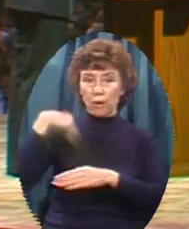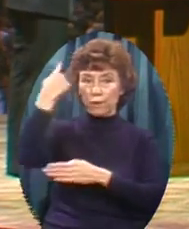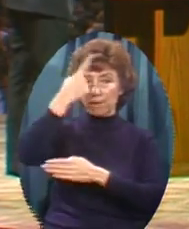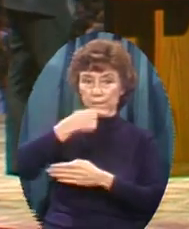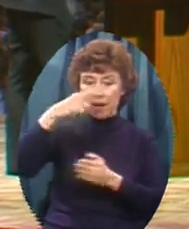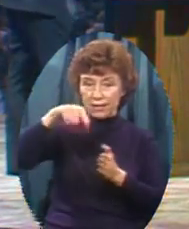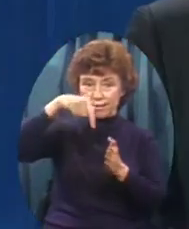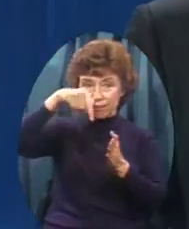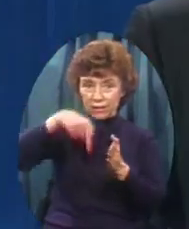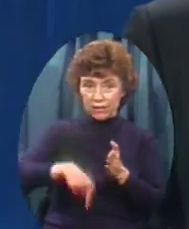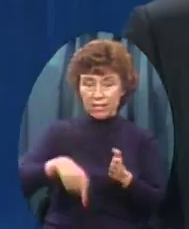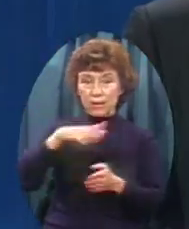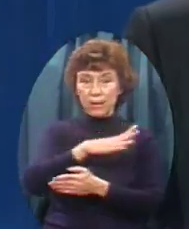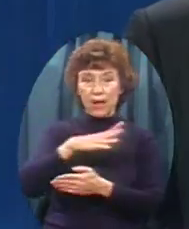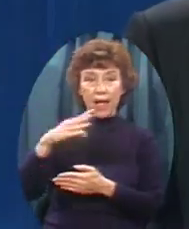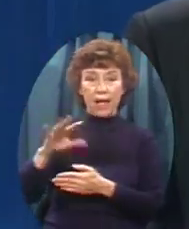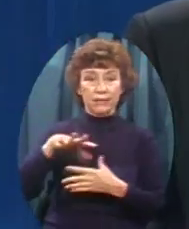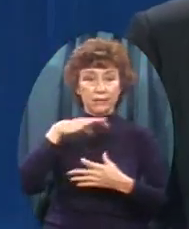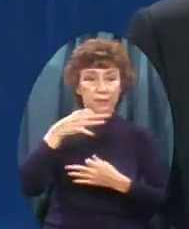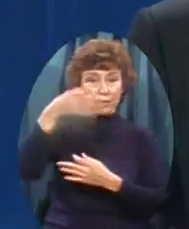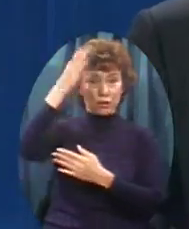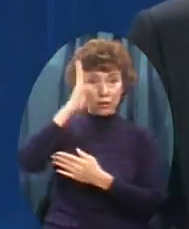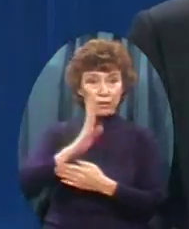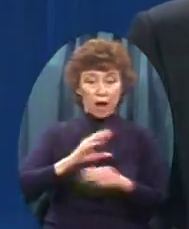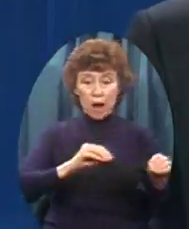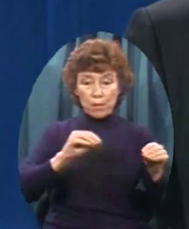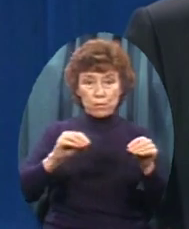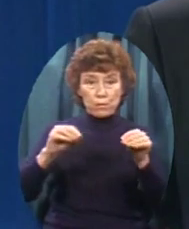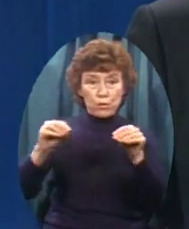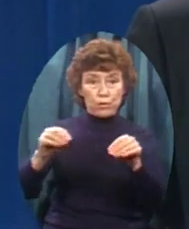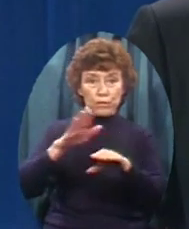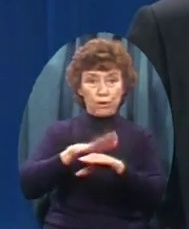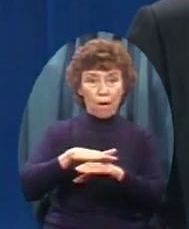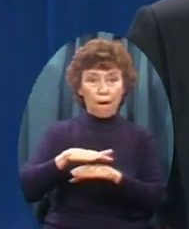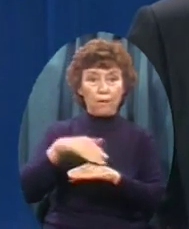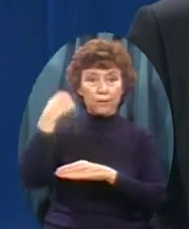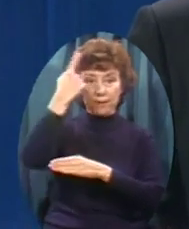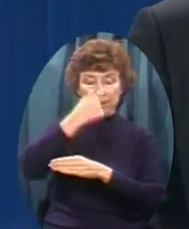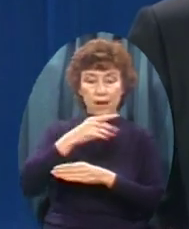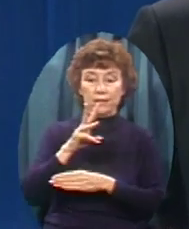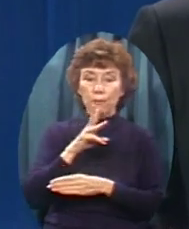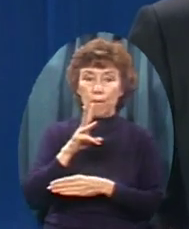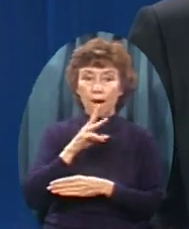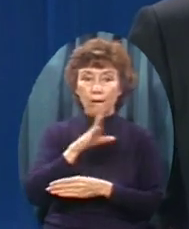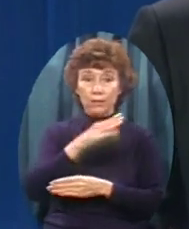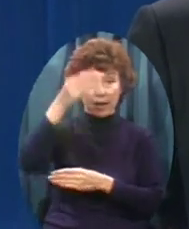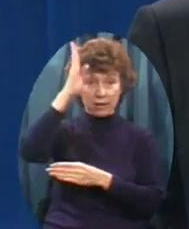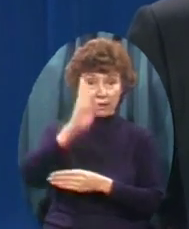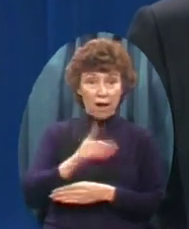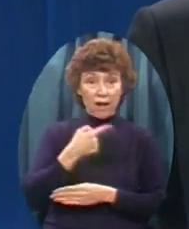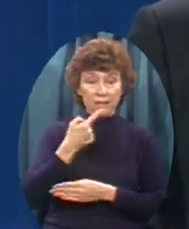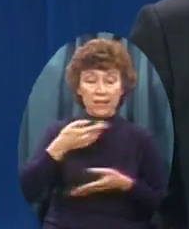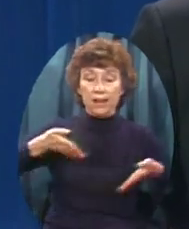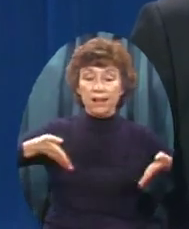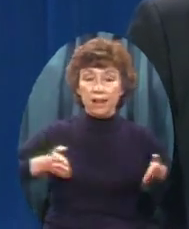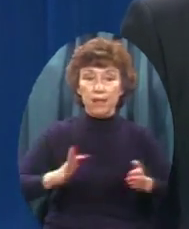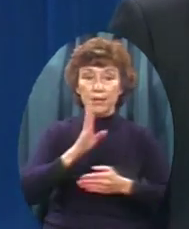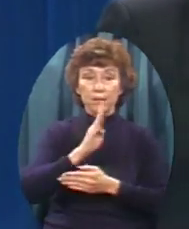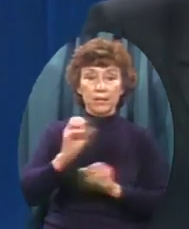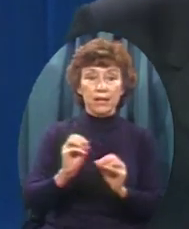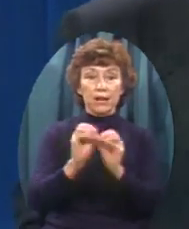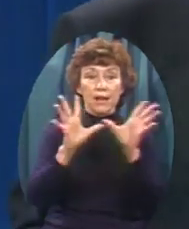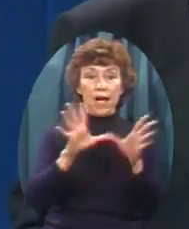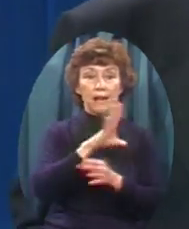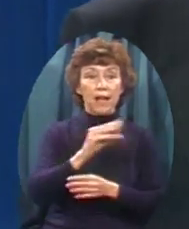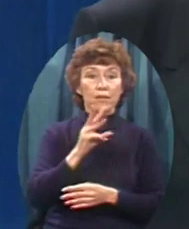Of the deep And the spirit Of God Moved upon The face of the waters And God said Let there be light And